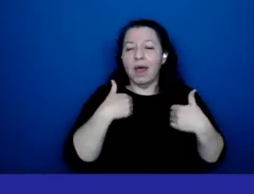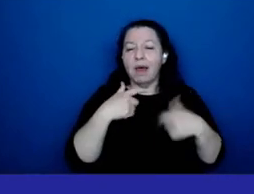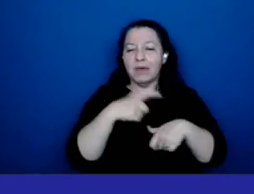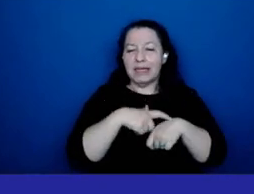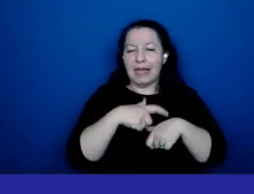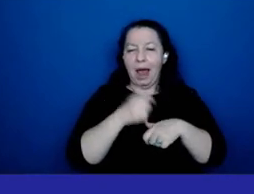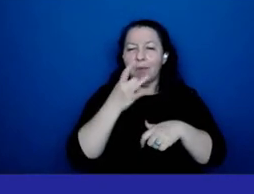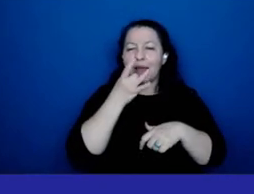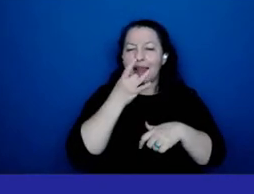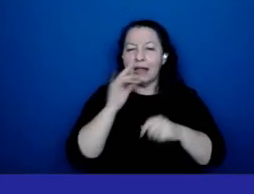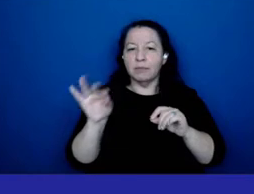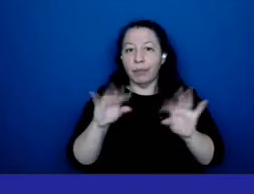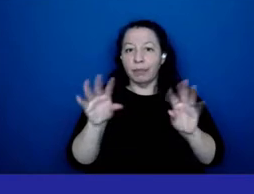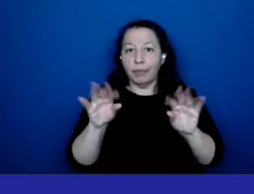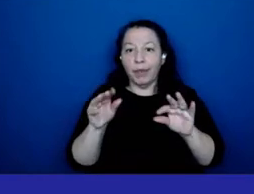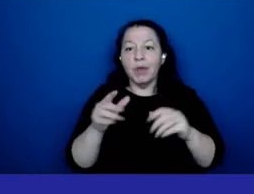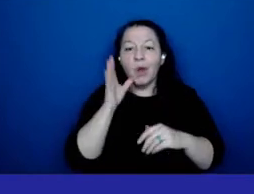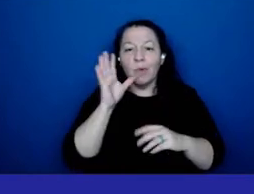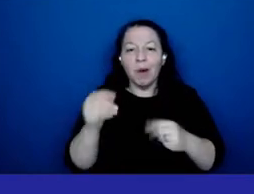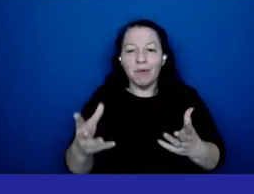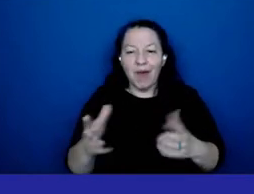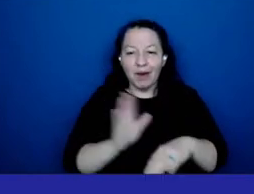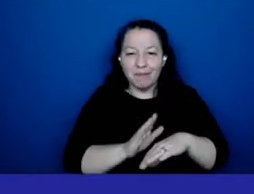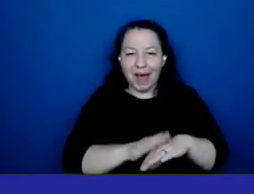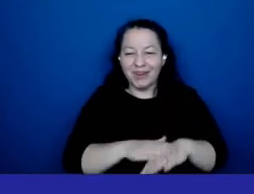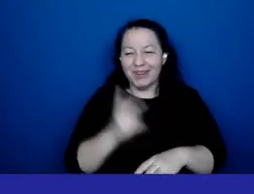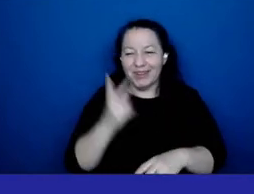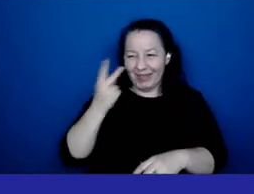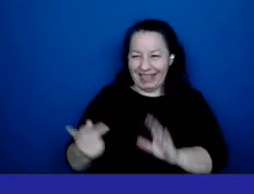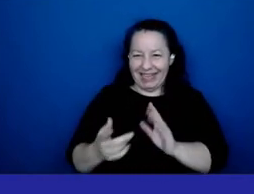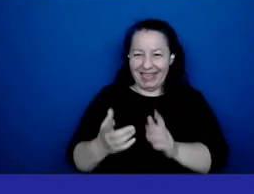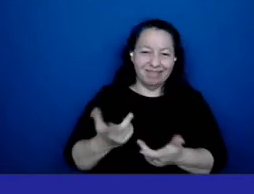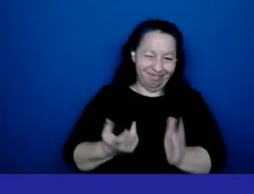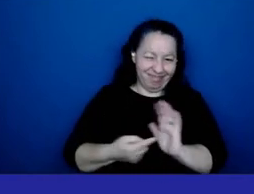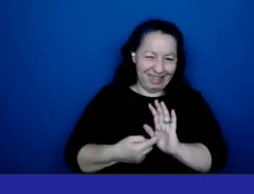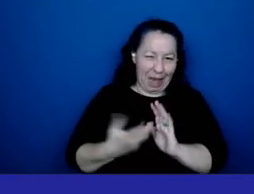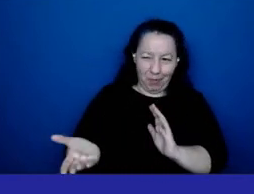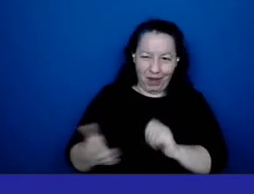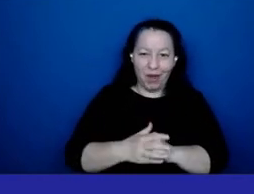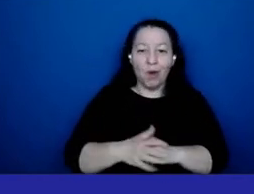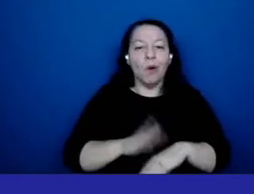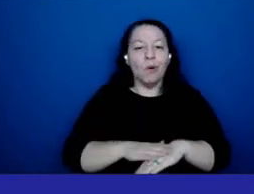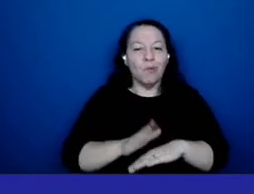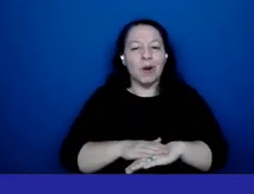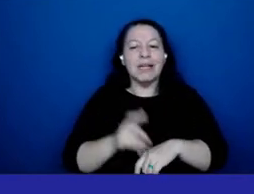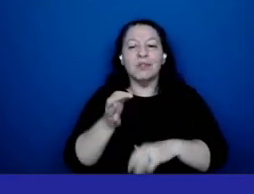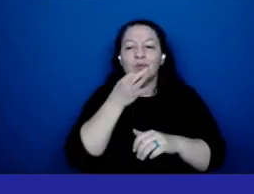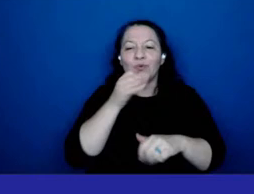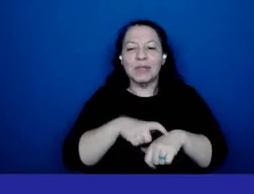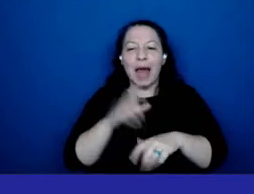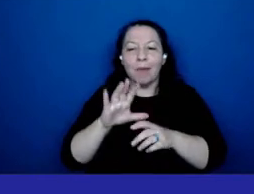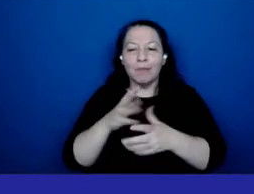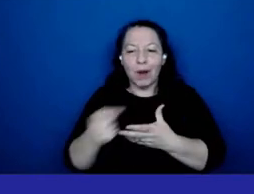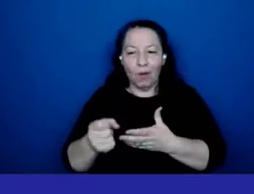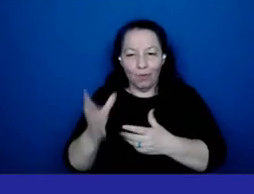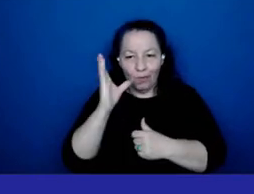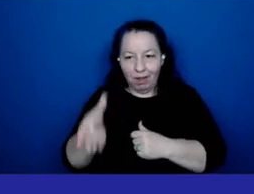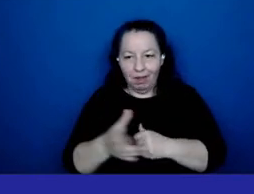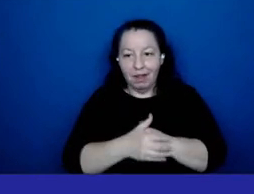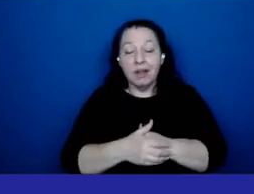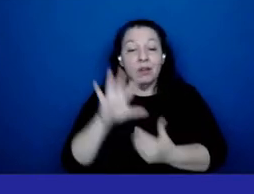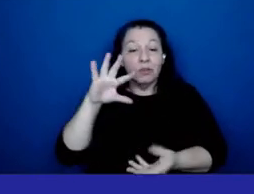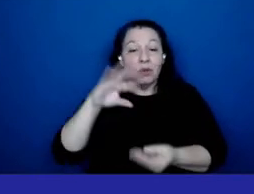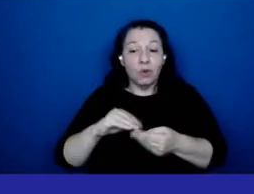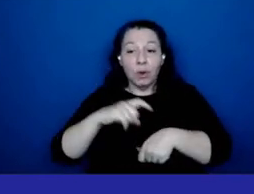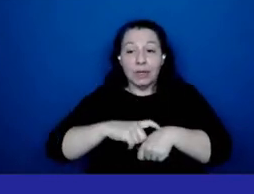um yes and here's an example right there um warnings about the expiration of a speaker's time so um the total time is